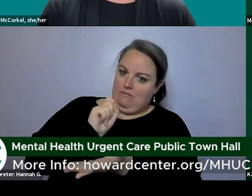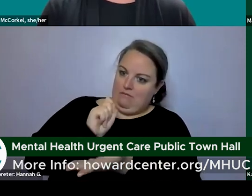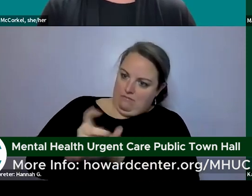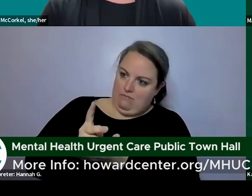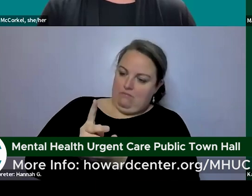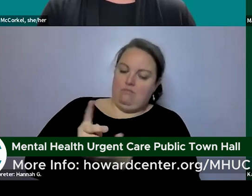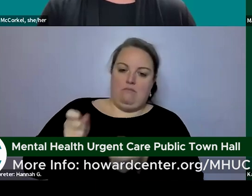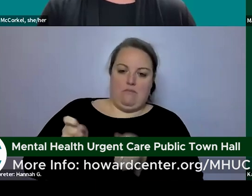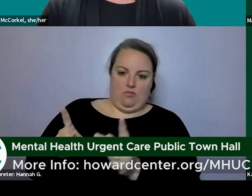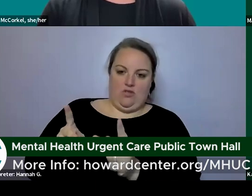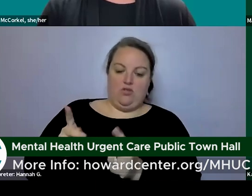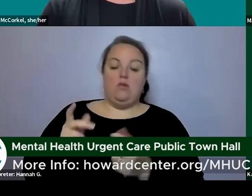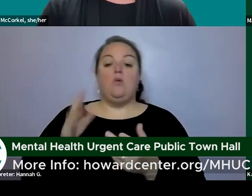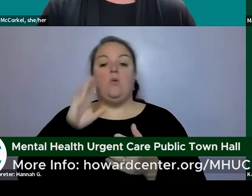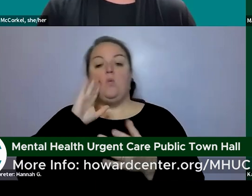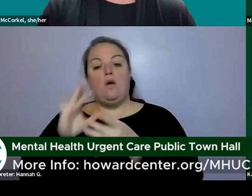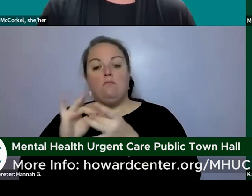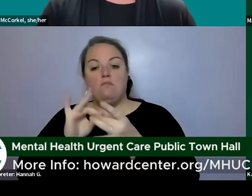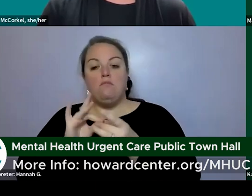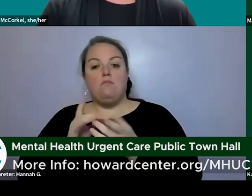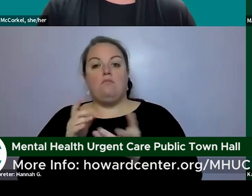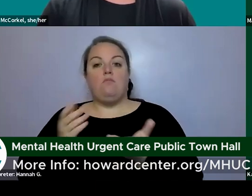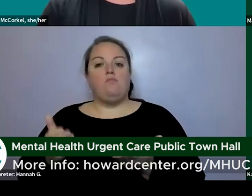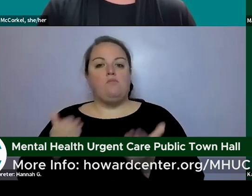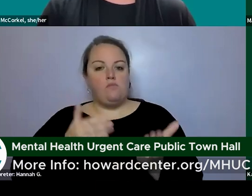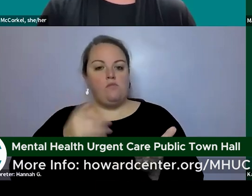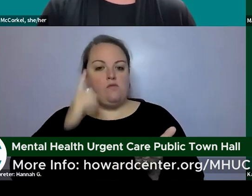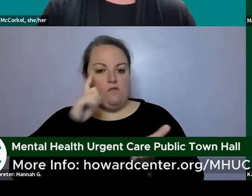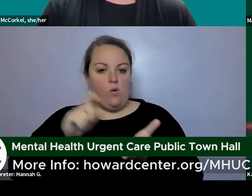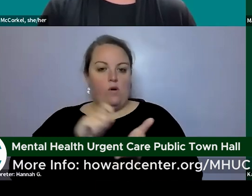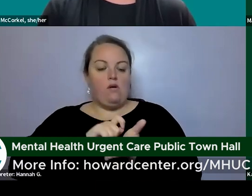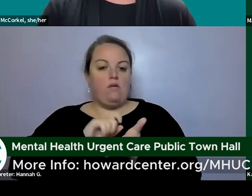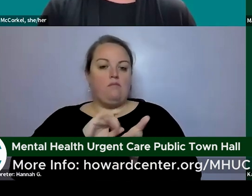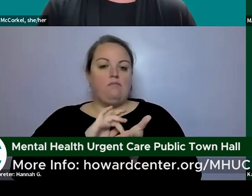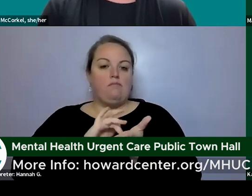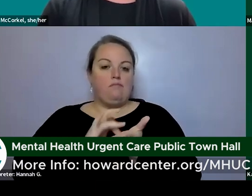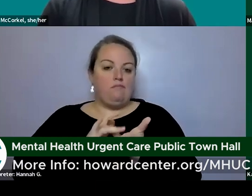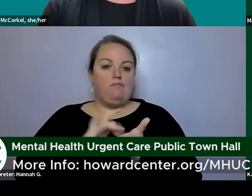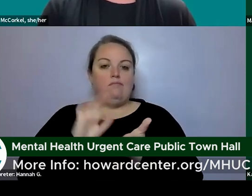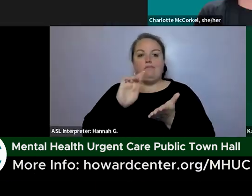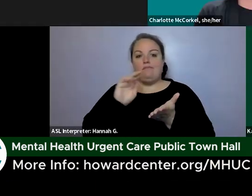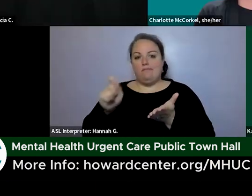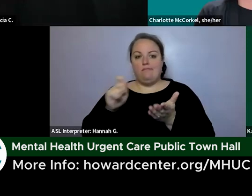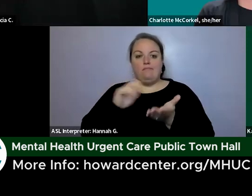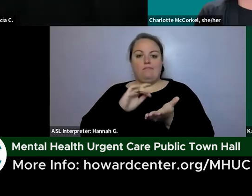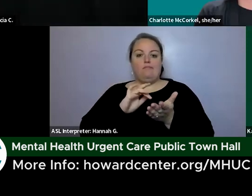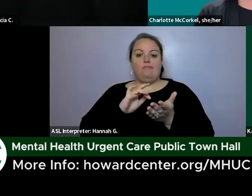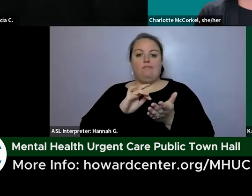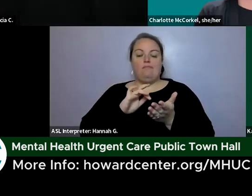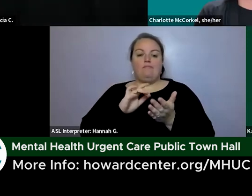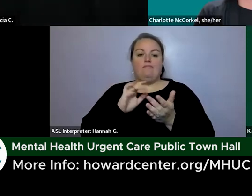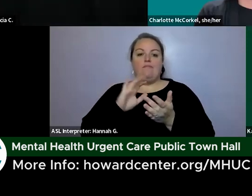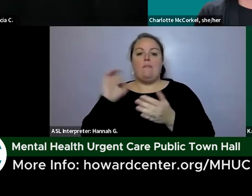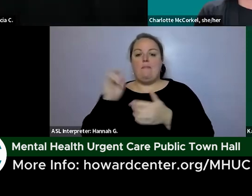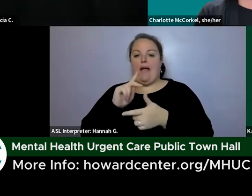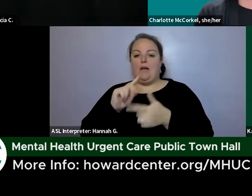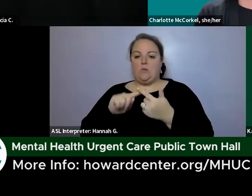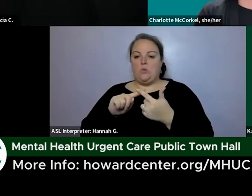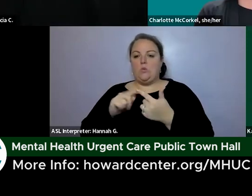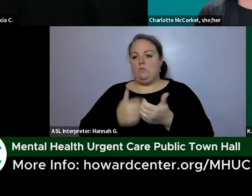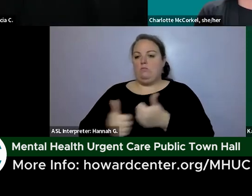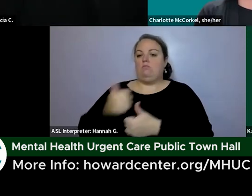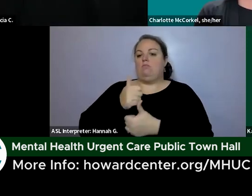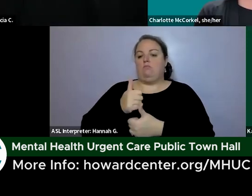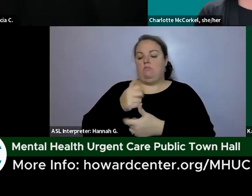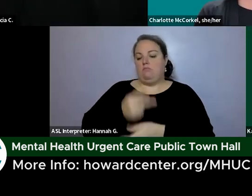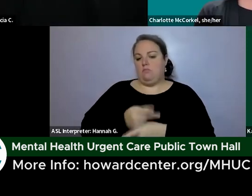recommendations about prescribing or concerns about medical assessment back to primary care and